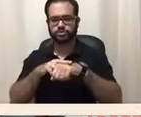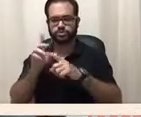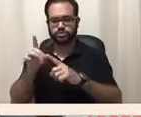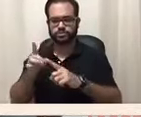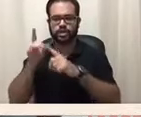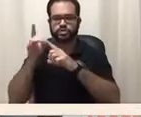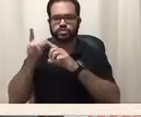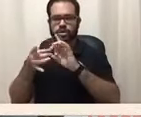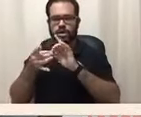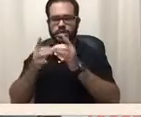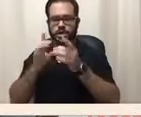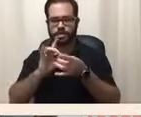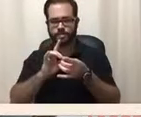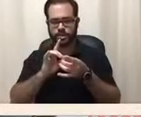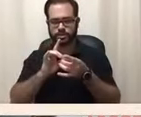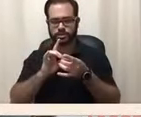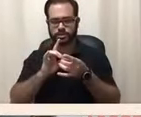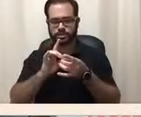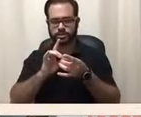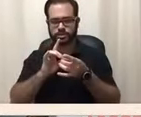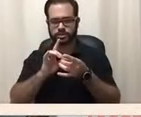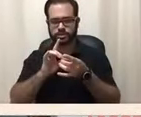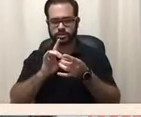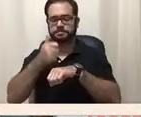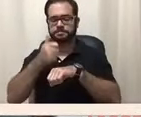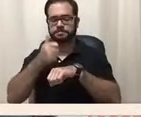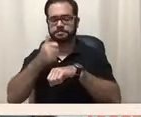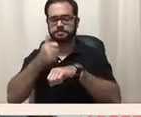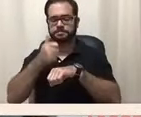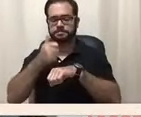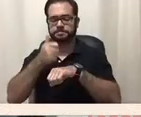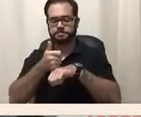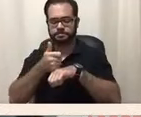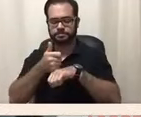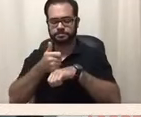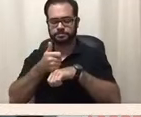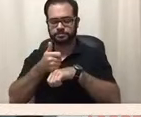chicago of chicago